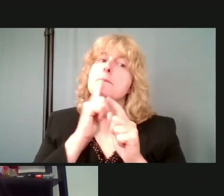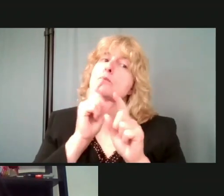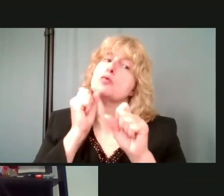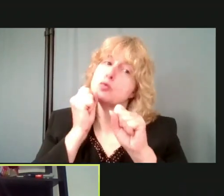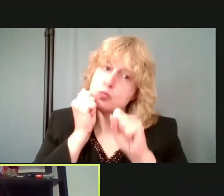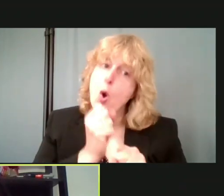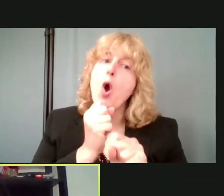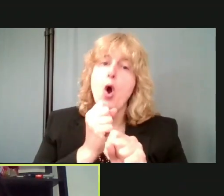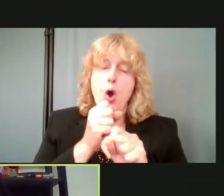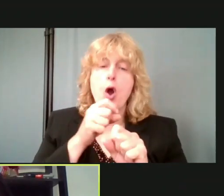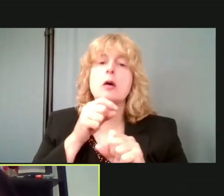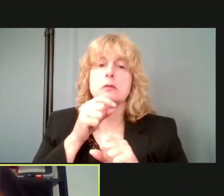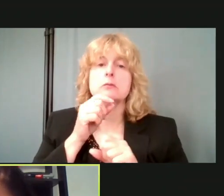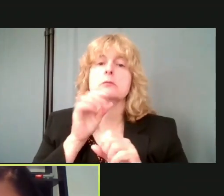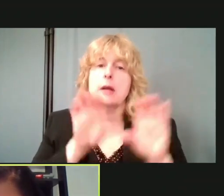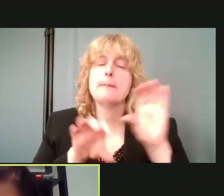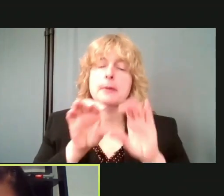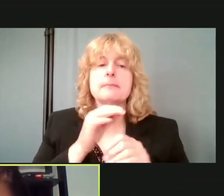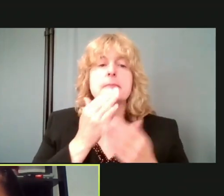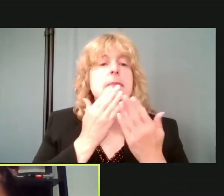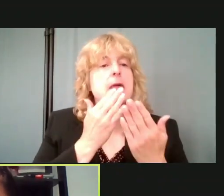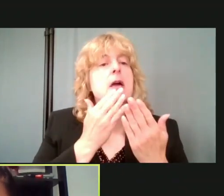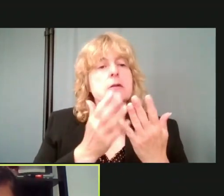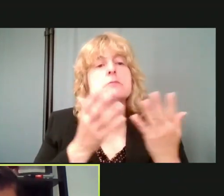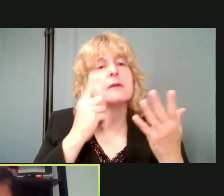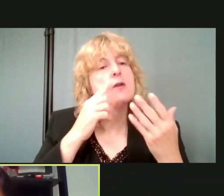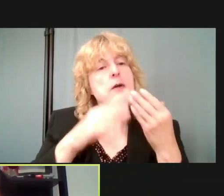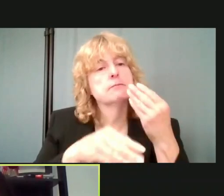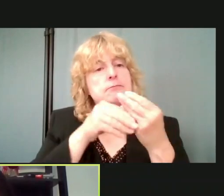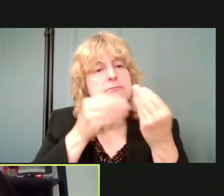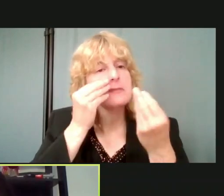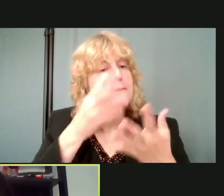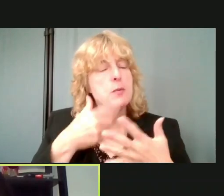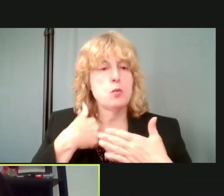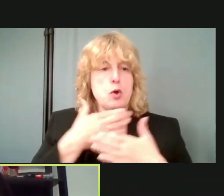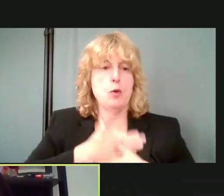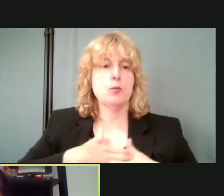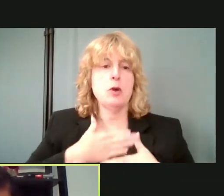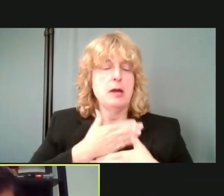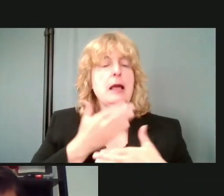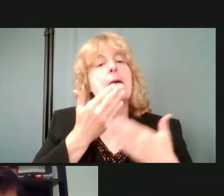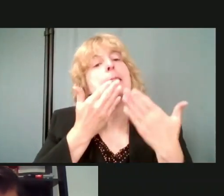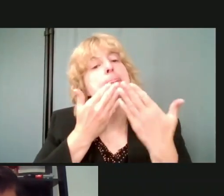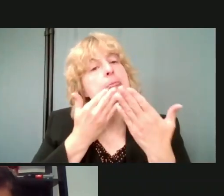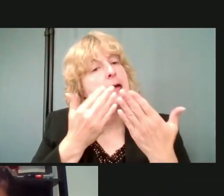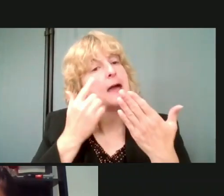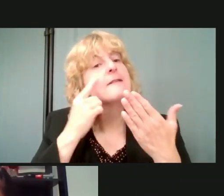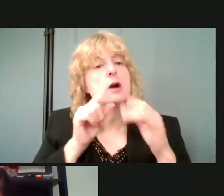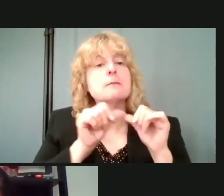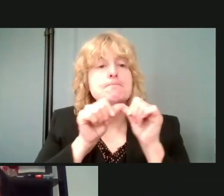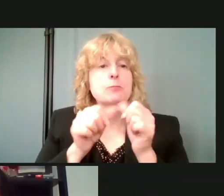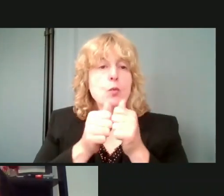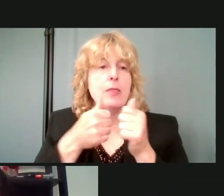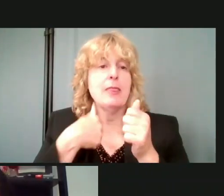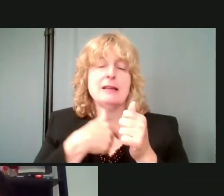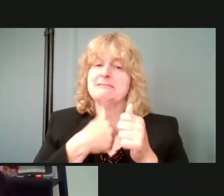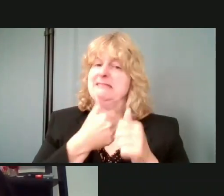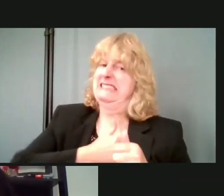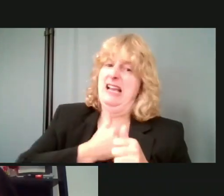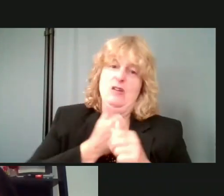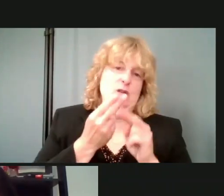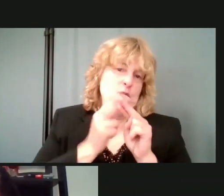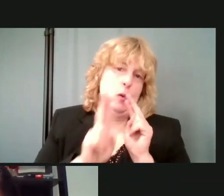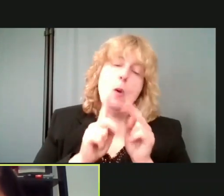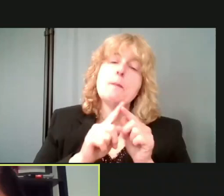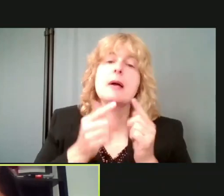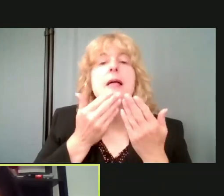Okay. Thank you so much. Even additional information. We appreciate that. Thanks again for sticking with us. Uh, I I'm sorry. It's so short, but thank you